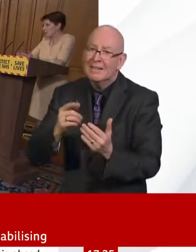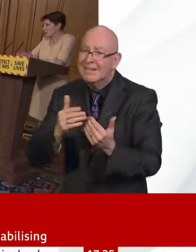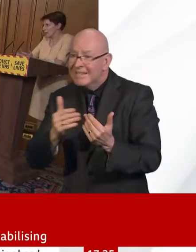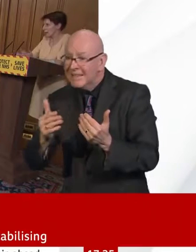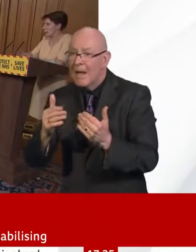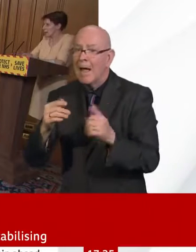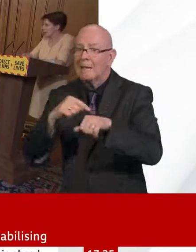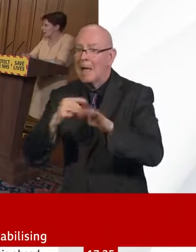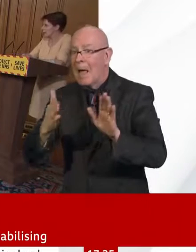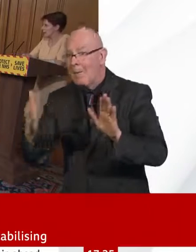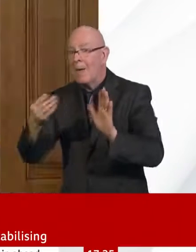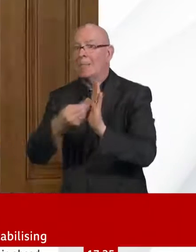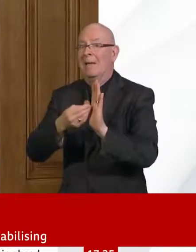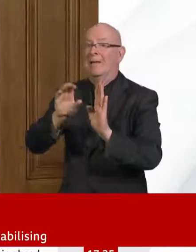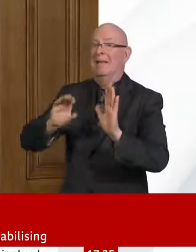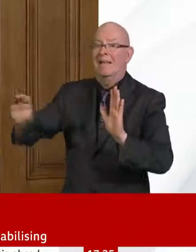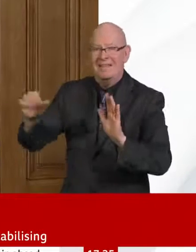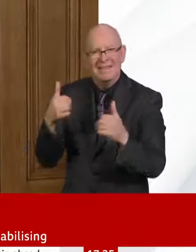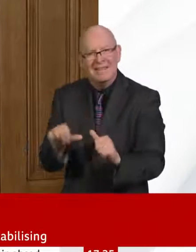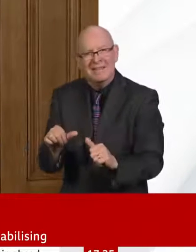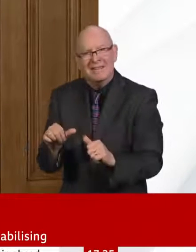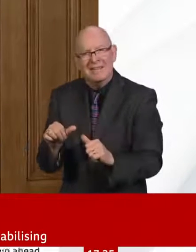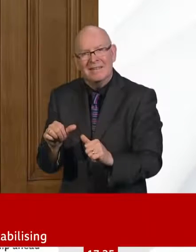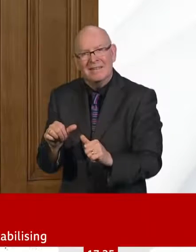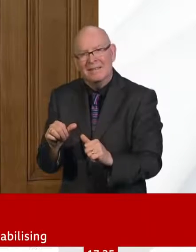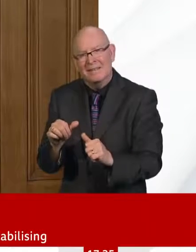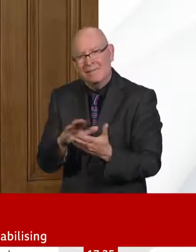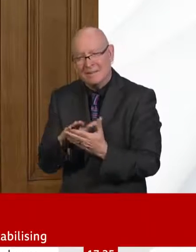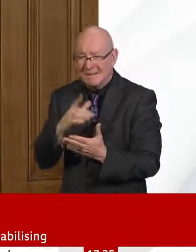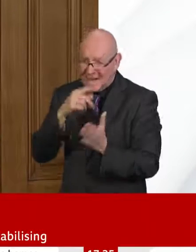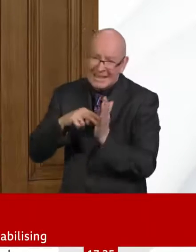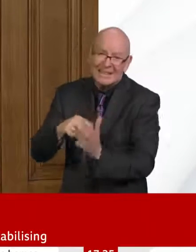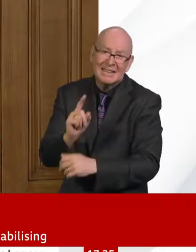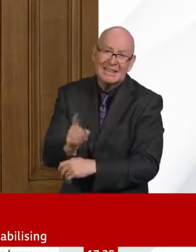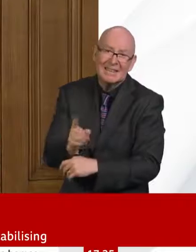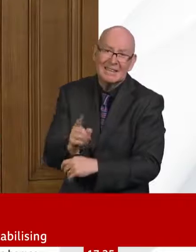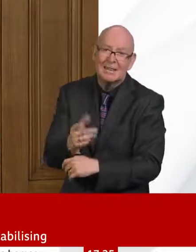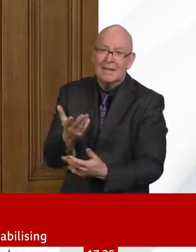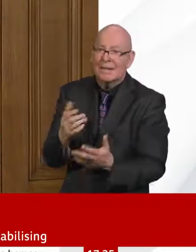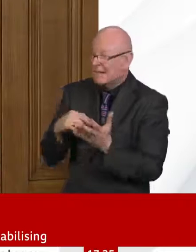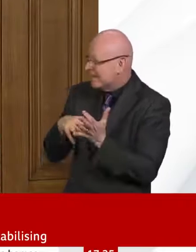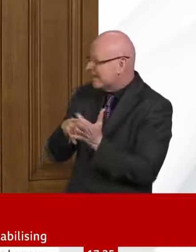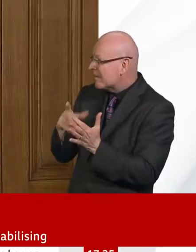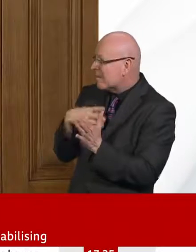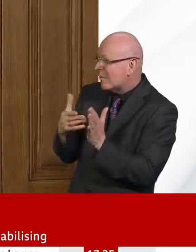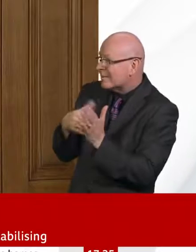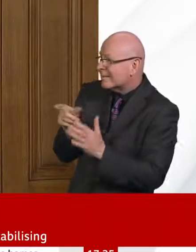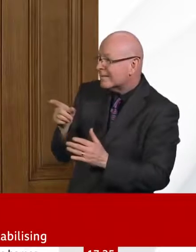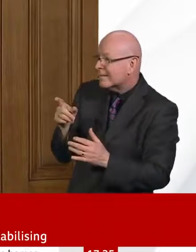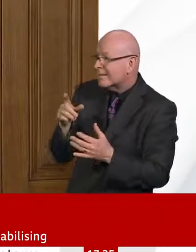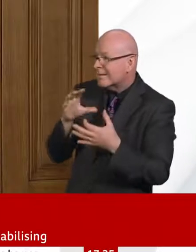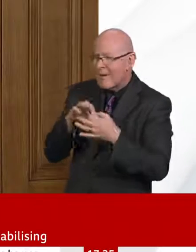point about comparing like with like. And there are so many measures now, even of death, which you might imagine is a fairly straightforward measure,